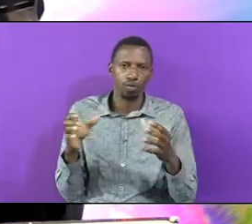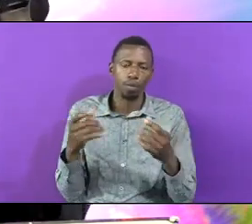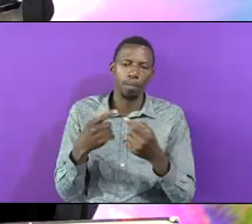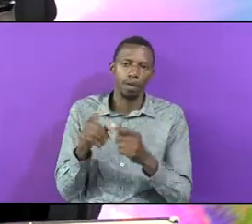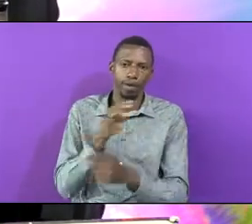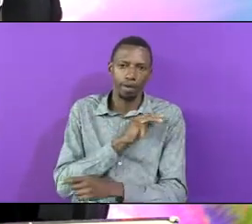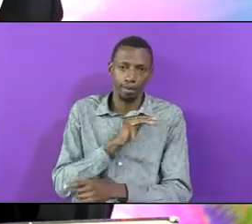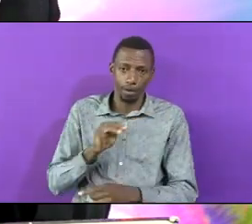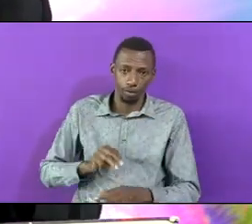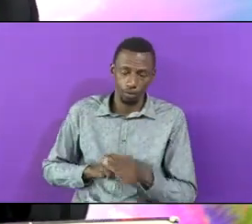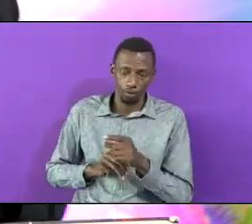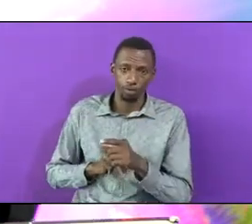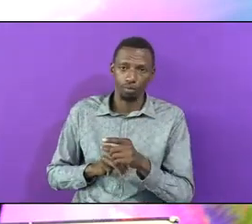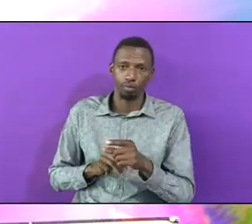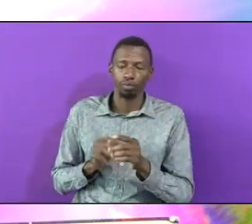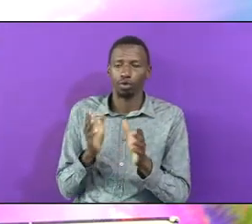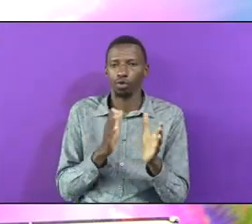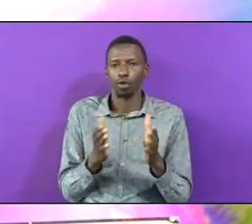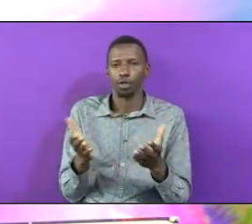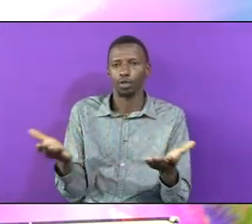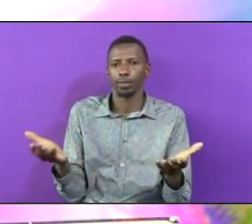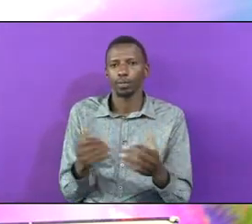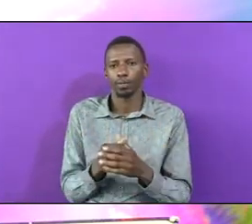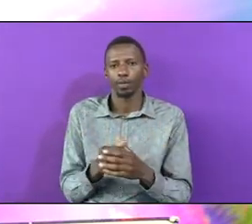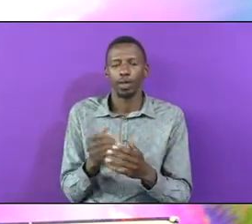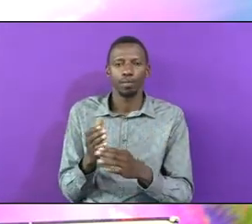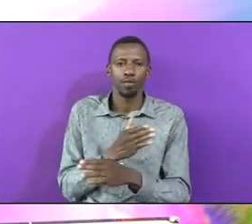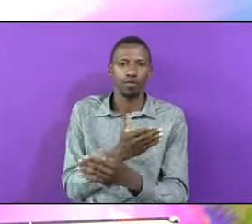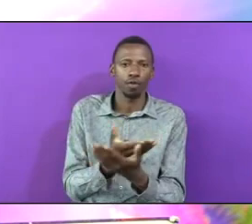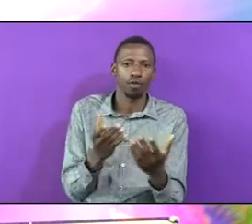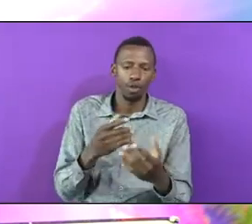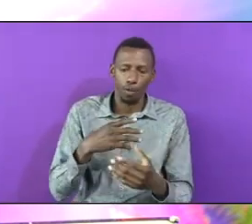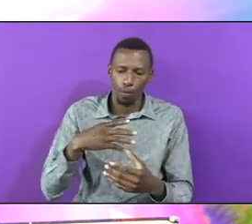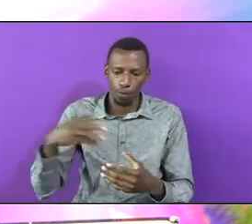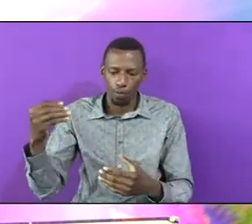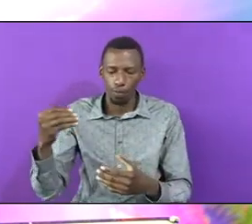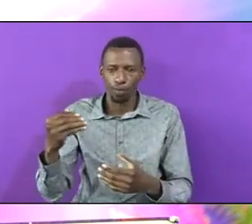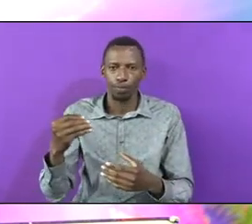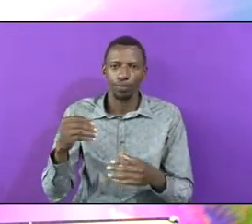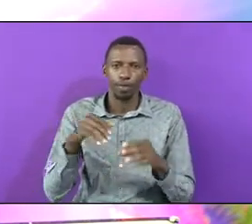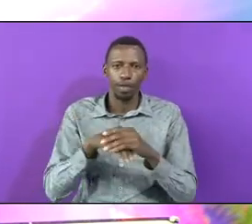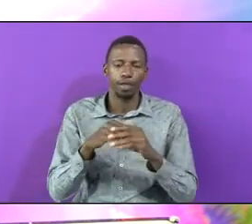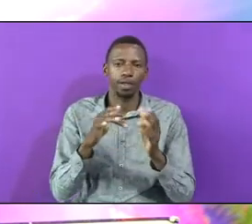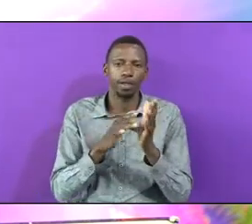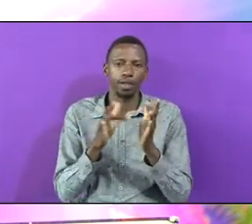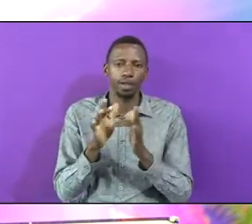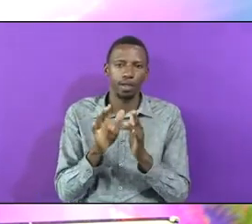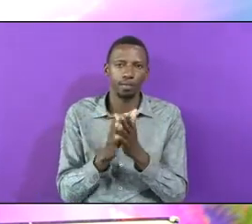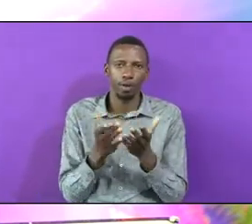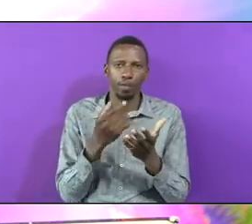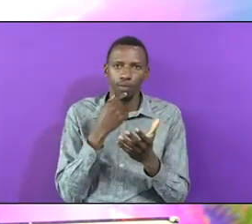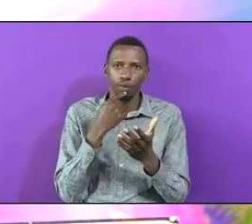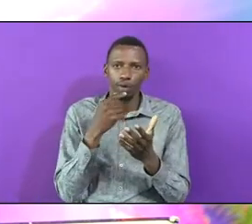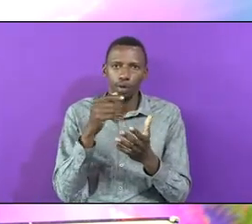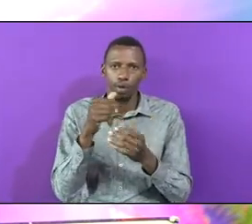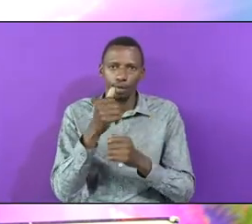Lord And before They go They are Told in The book Of Acts Wait for Power